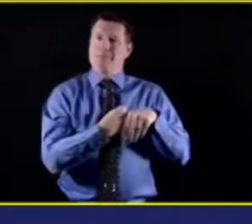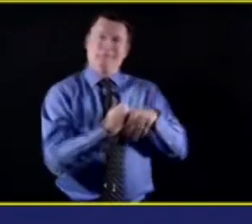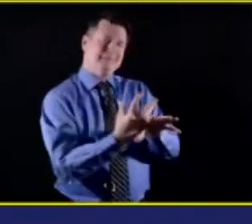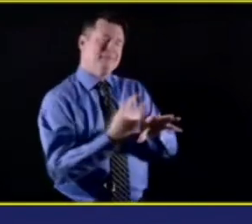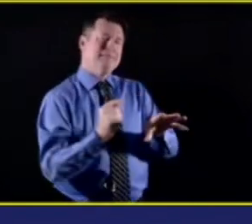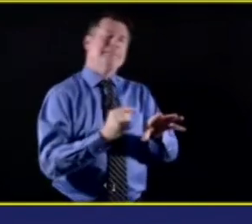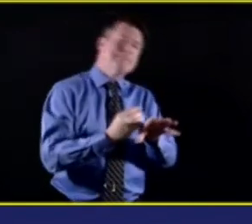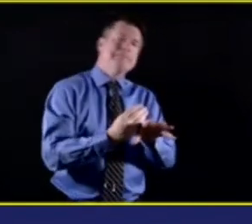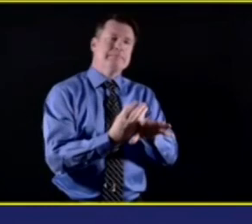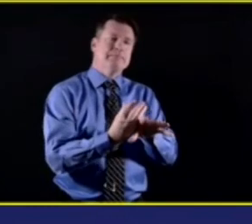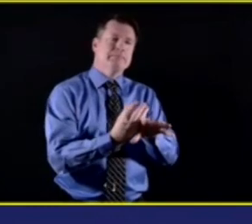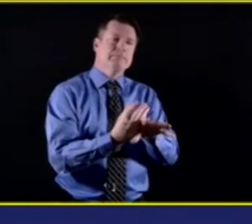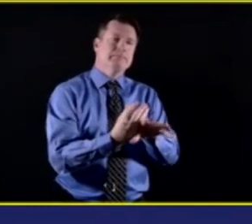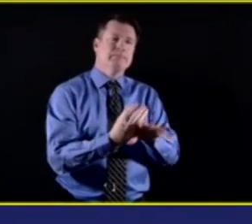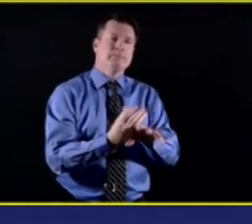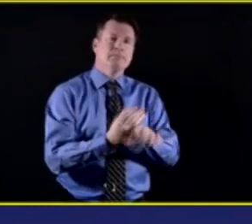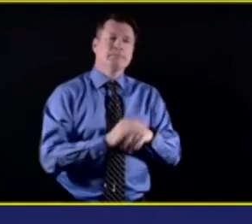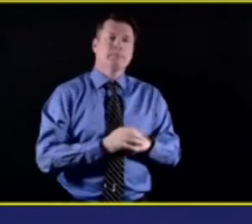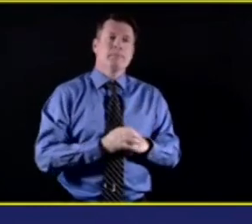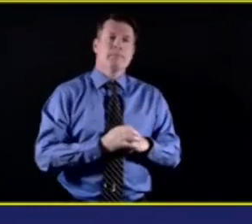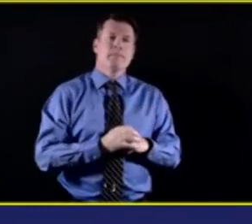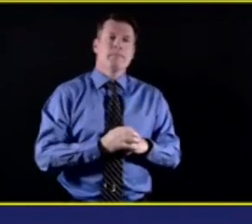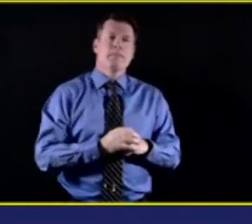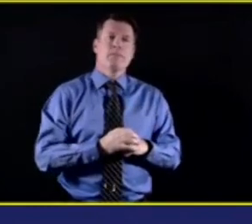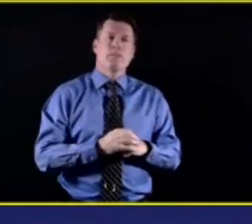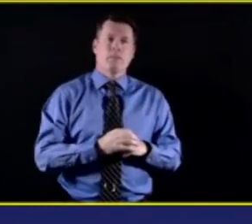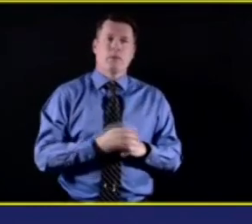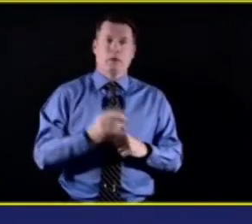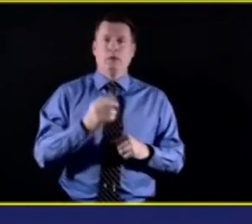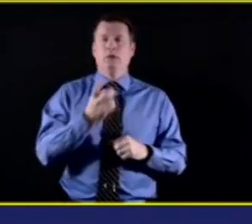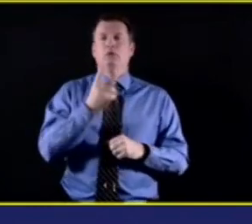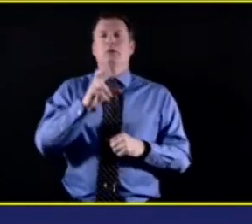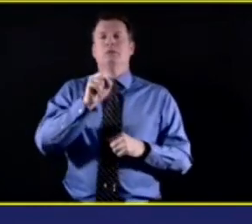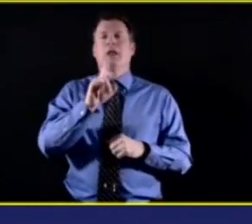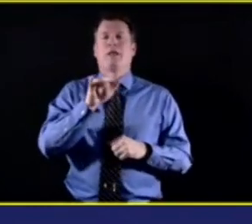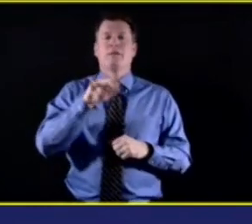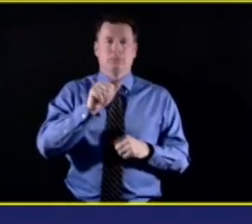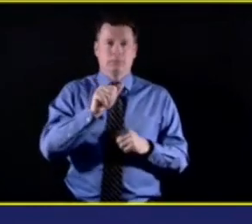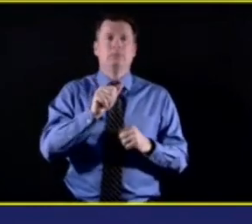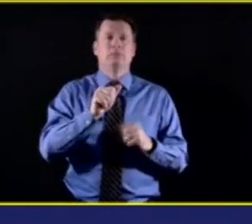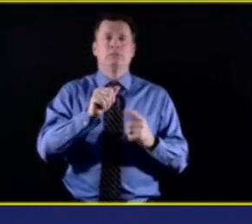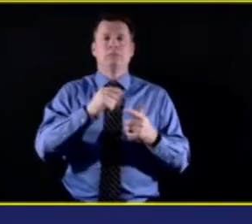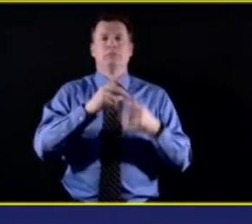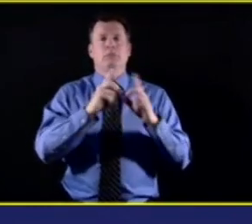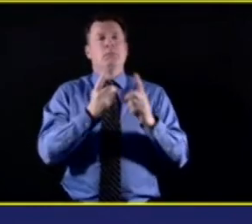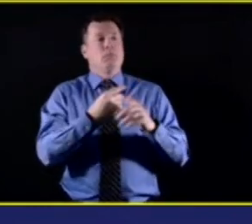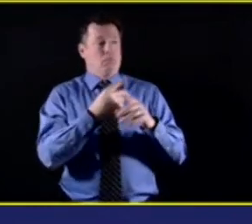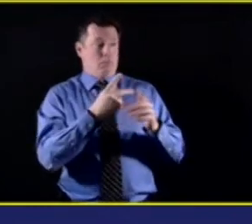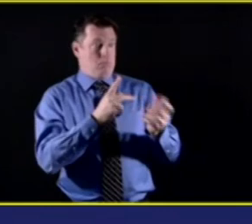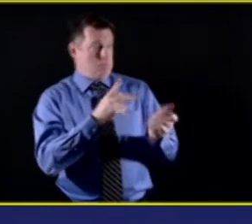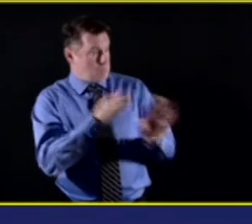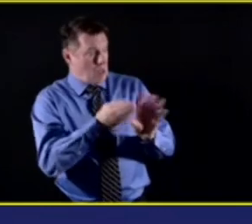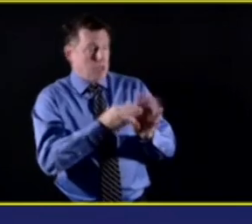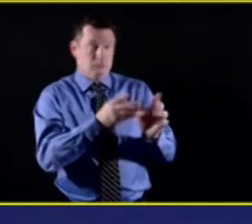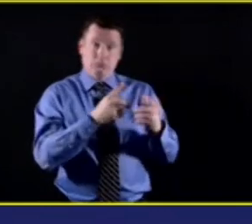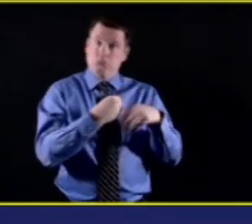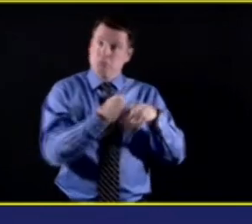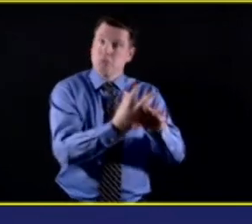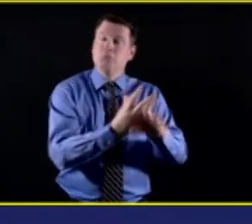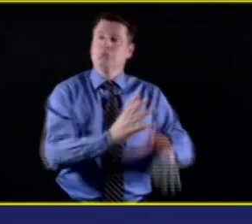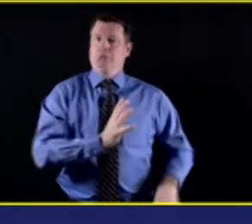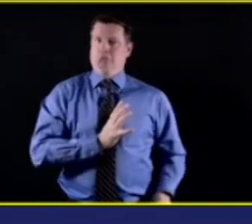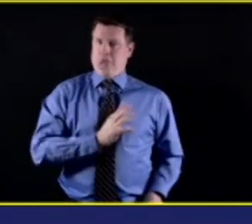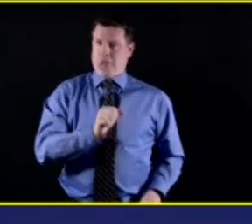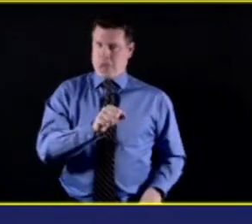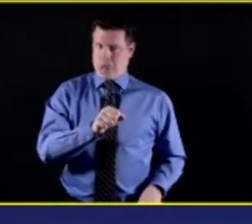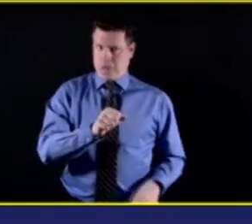of our clinics and services. Although, you know, sometimes we are still looking for ways to reach some of our population